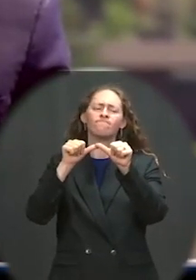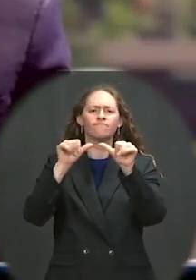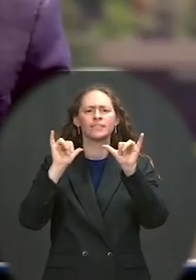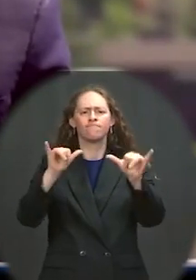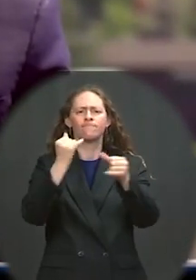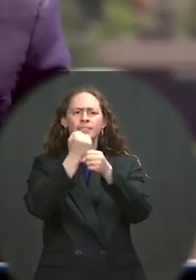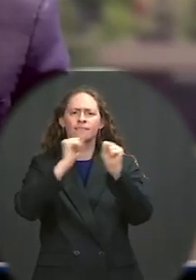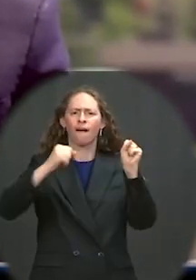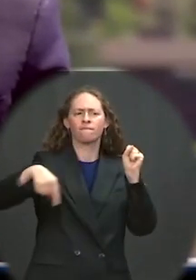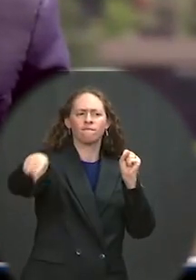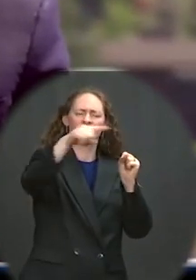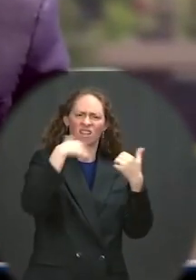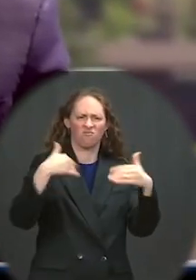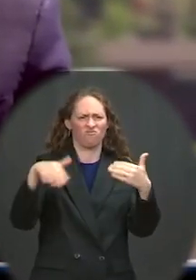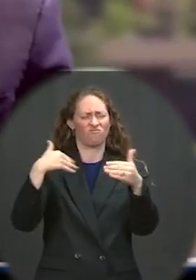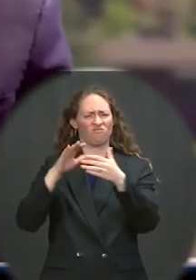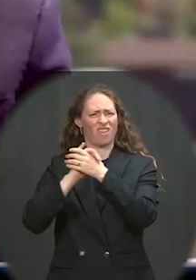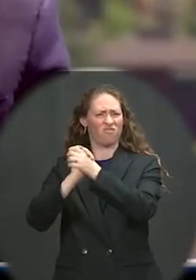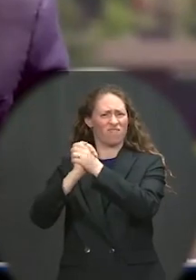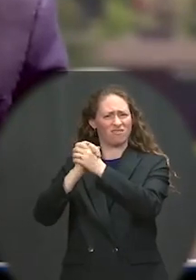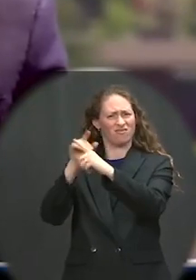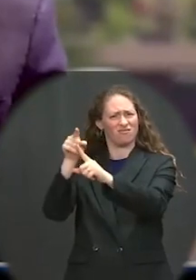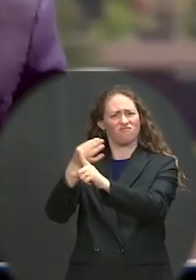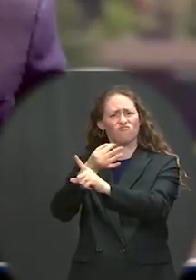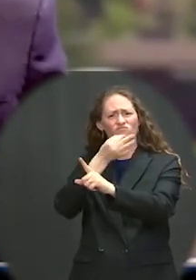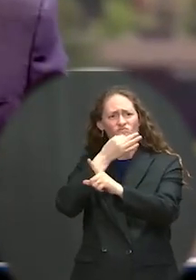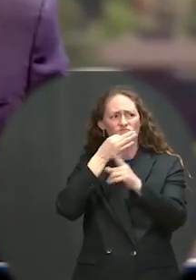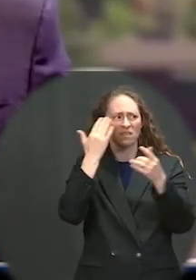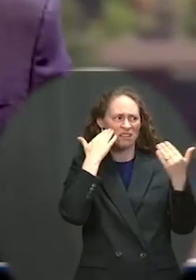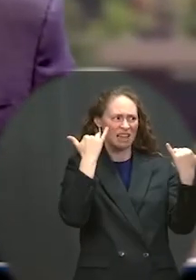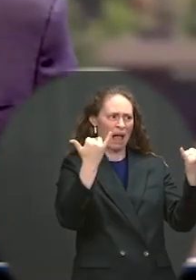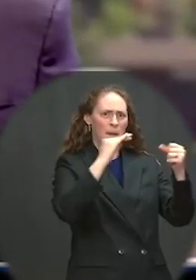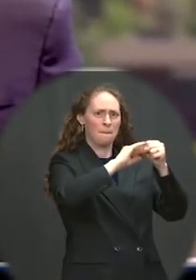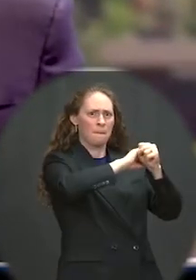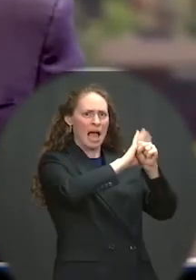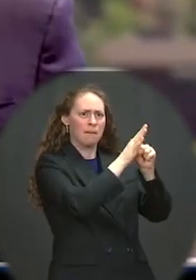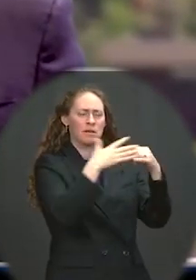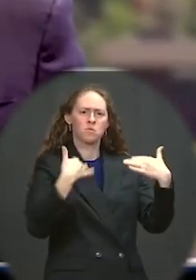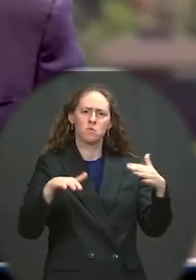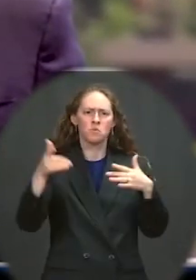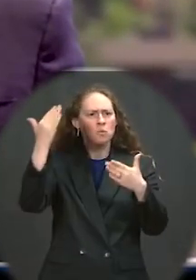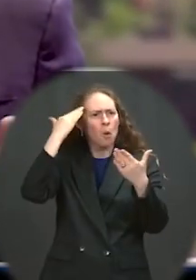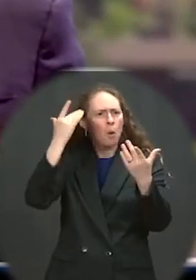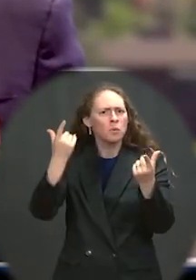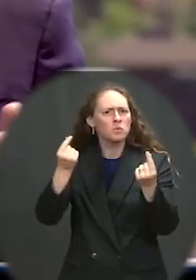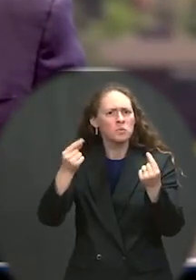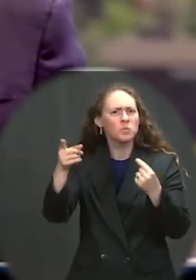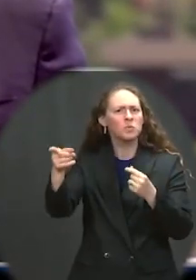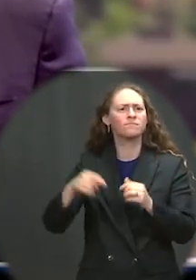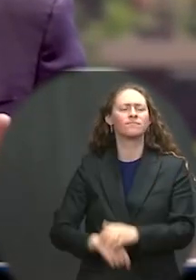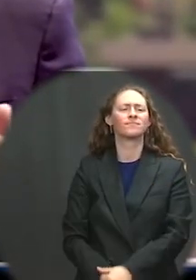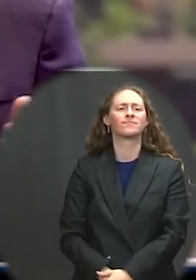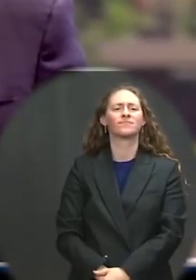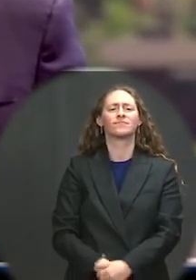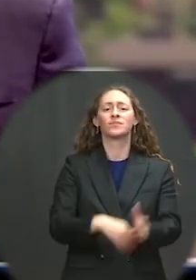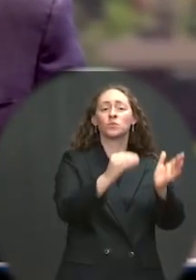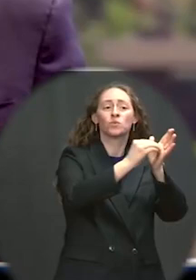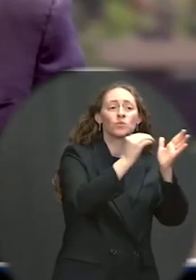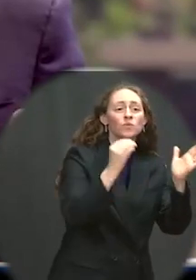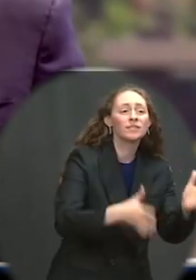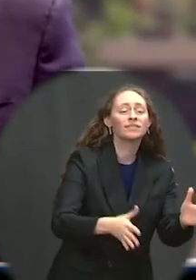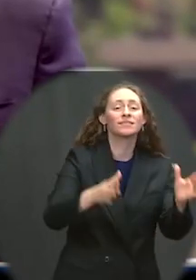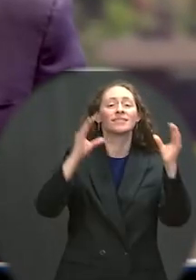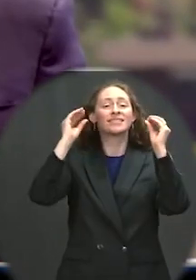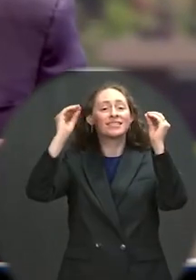and could be in the middle of a pandemic. You know, the instructors, the cadets, the cafeteria, the support staff, public works, the campus safety